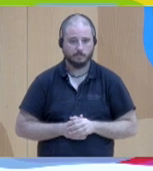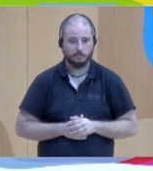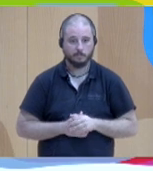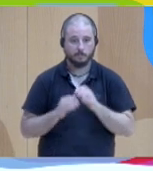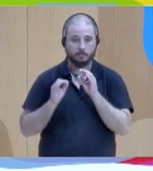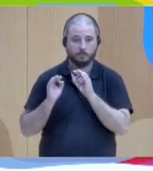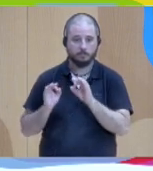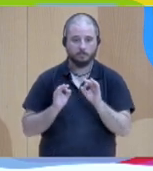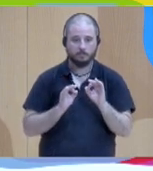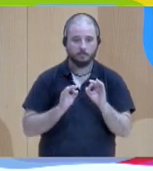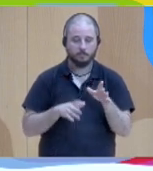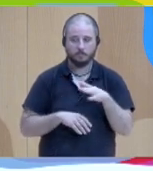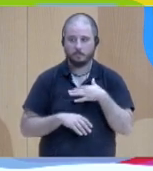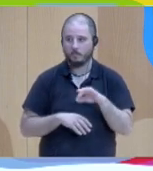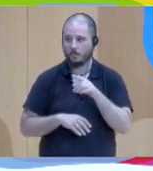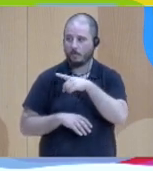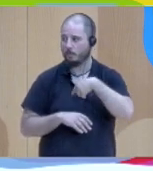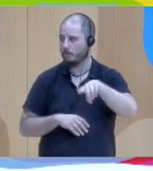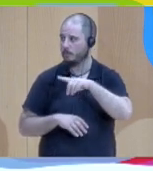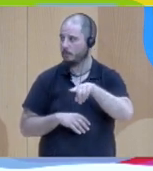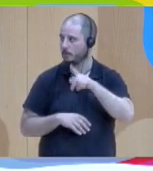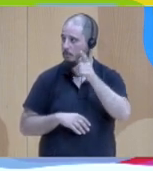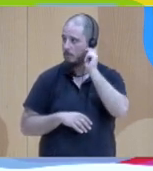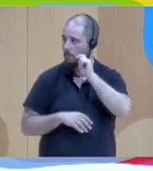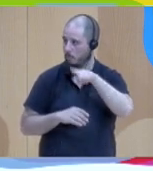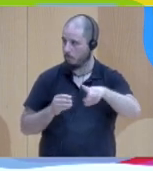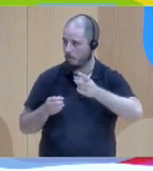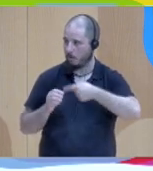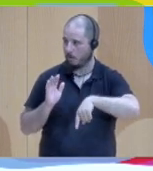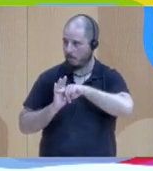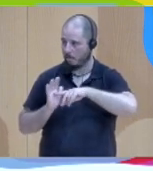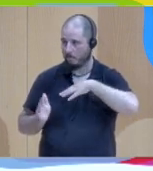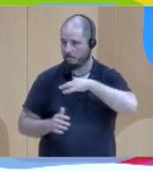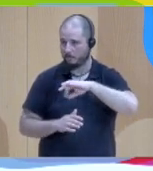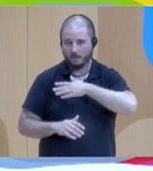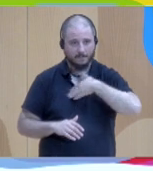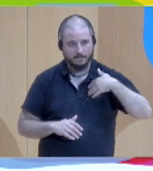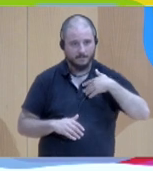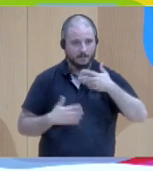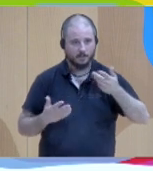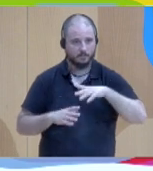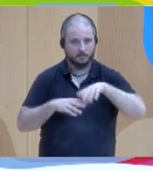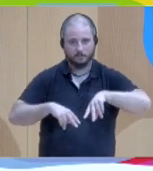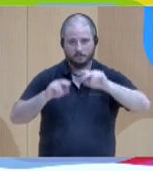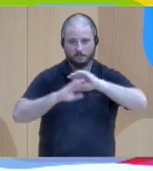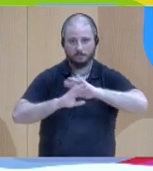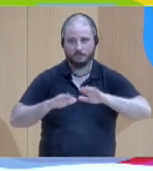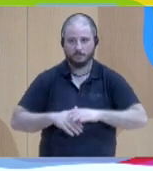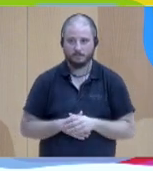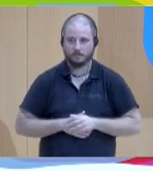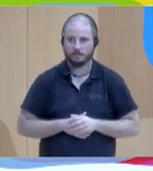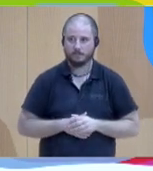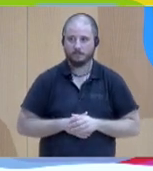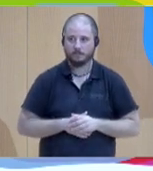Navarra so that's all it's anticipation dialogues about